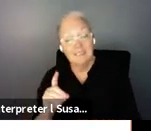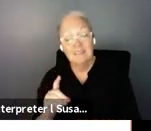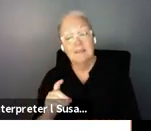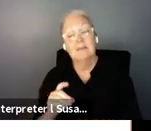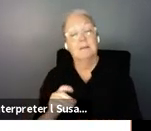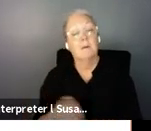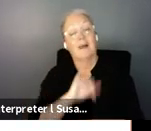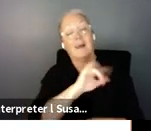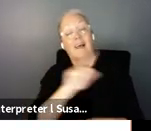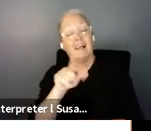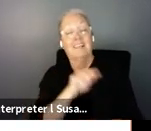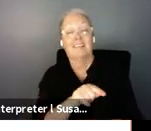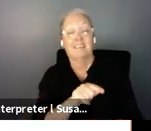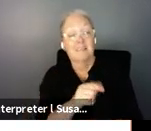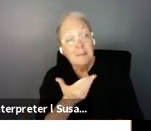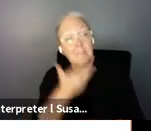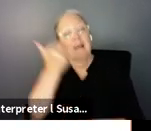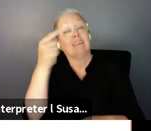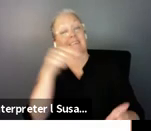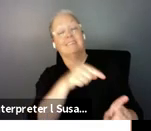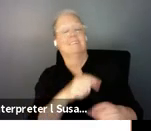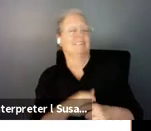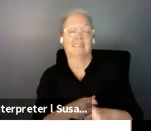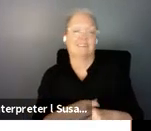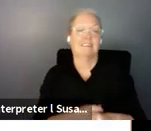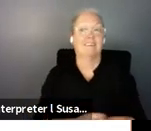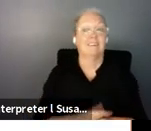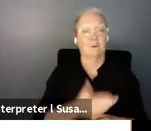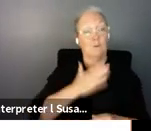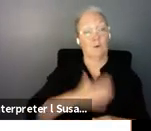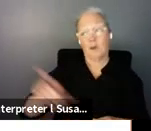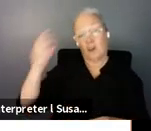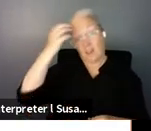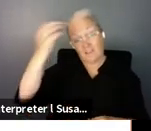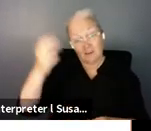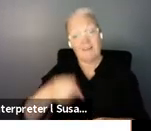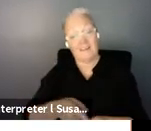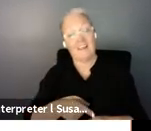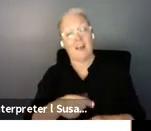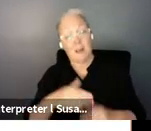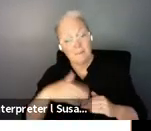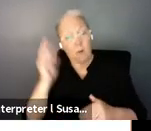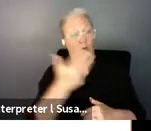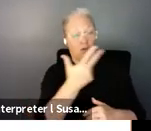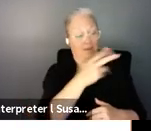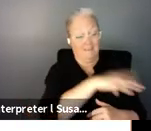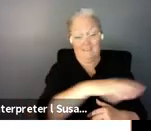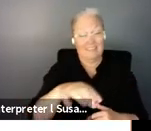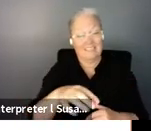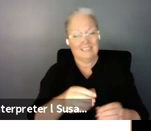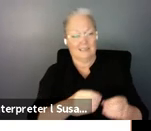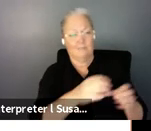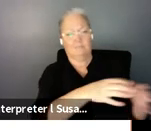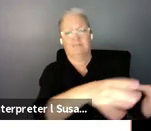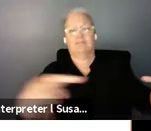the best option um for the government for expanding the pa services so quite sad and of course um